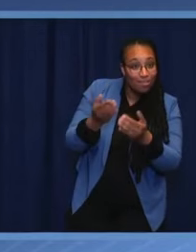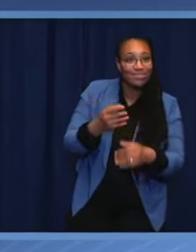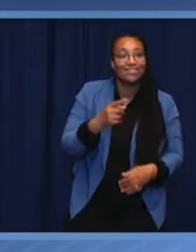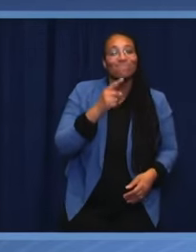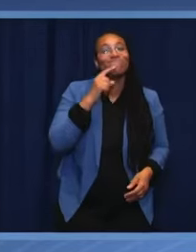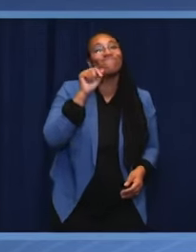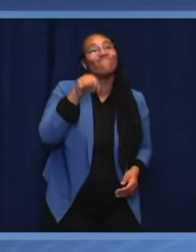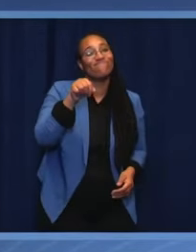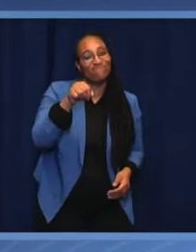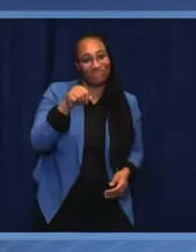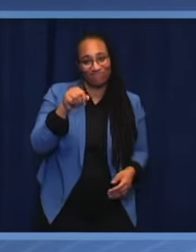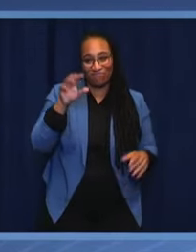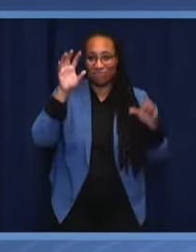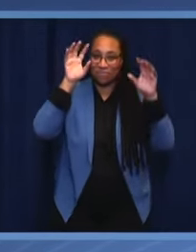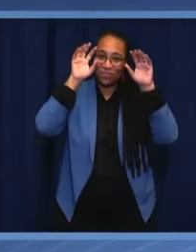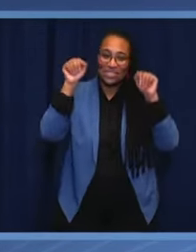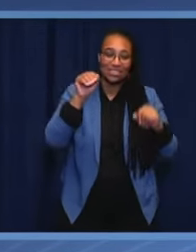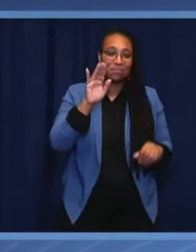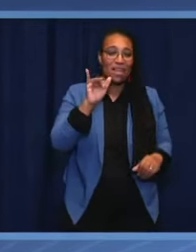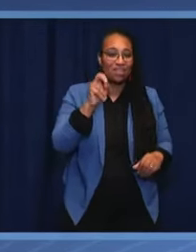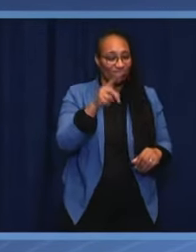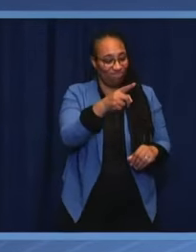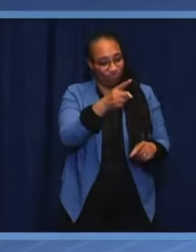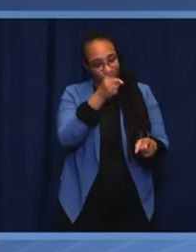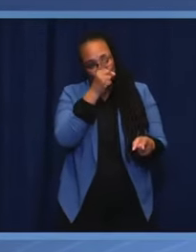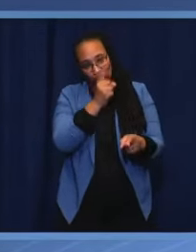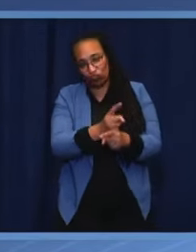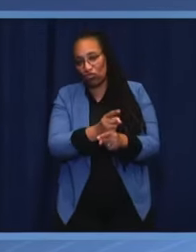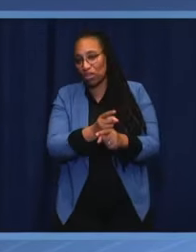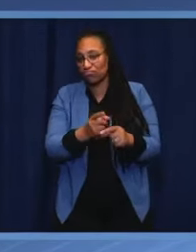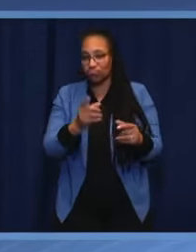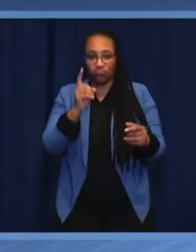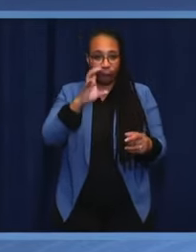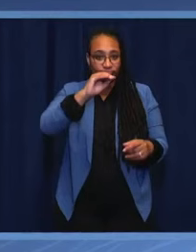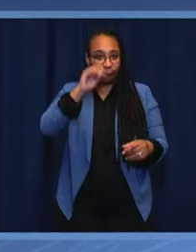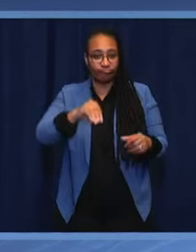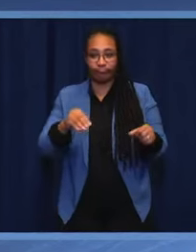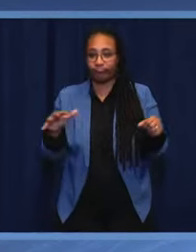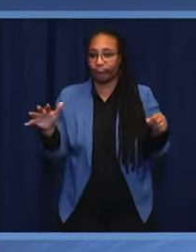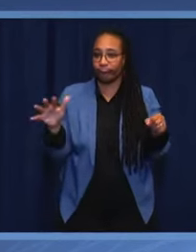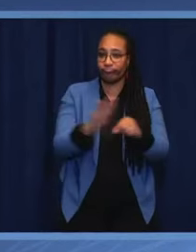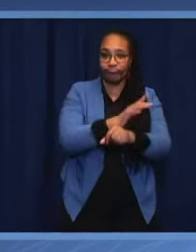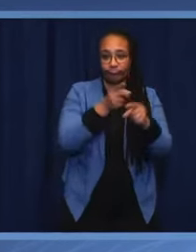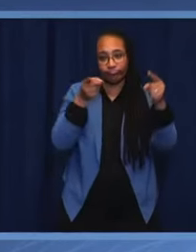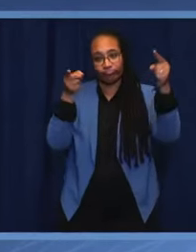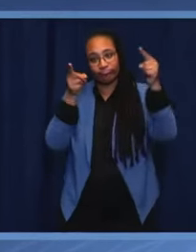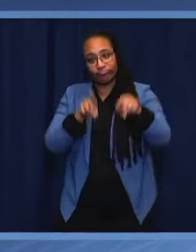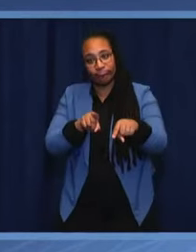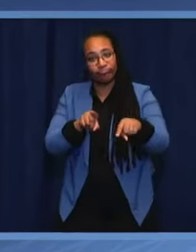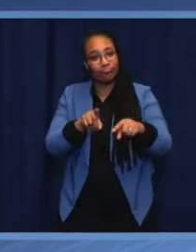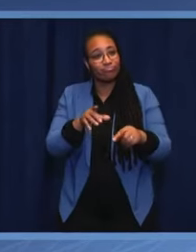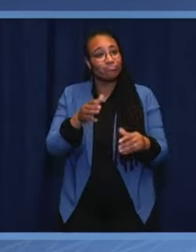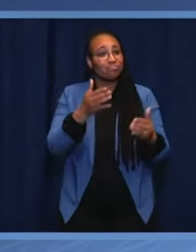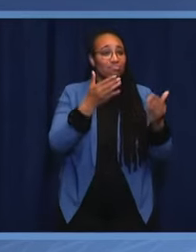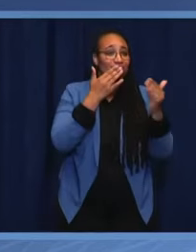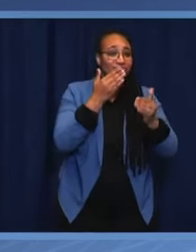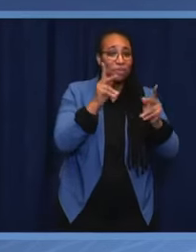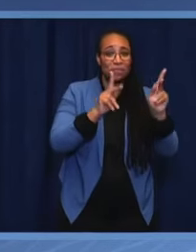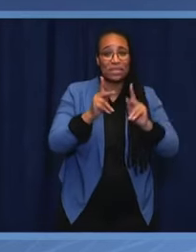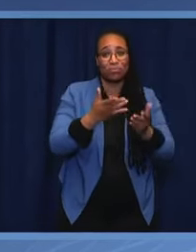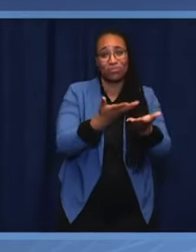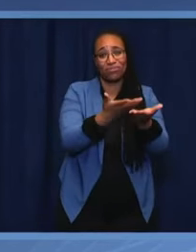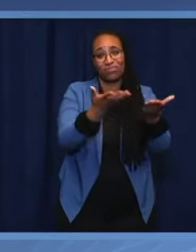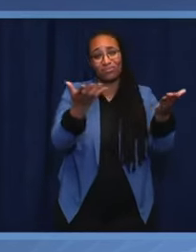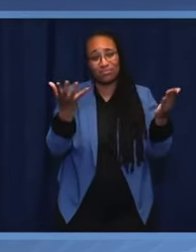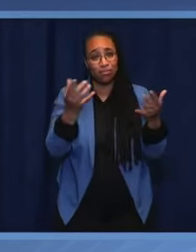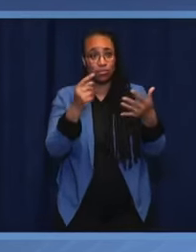with you completely. Let me just close by thanking all of you again for making a priority for your